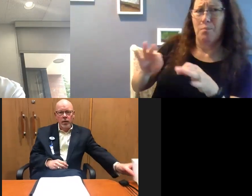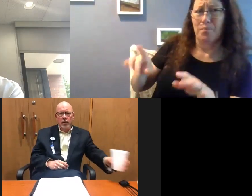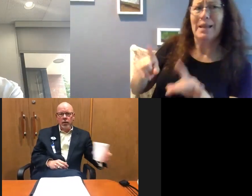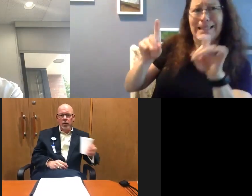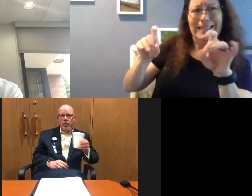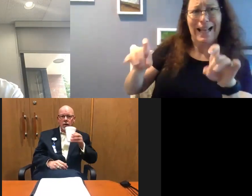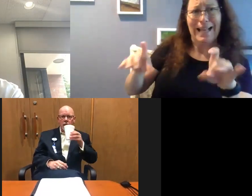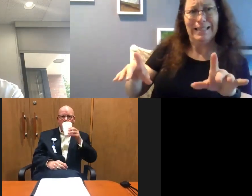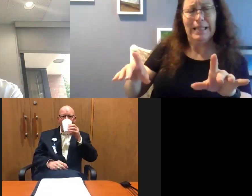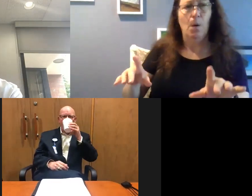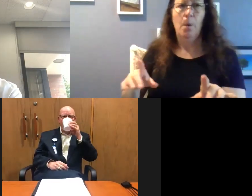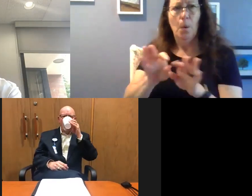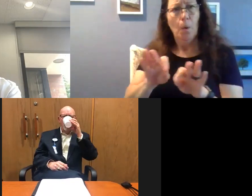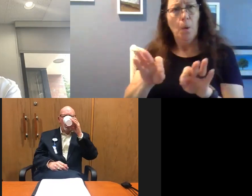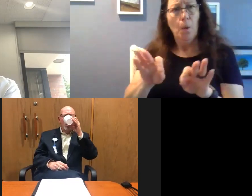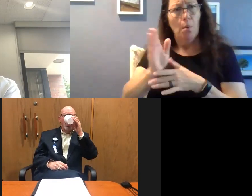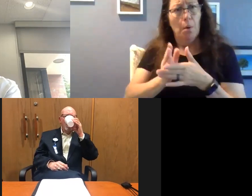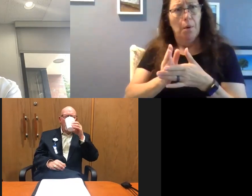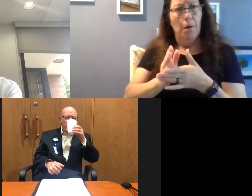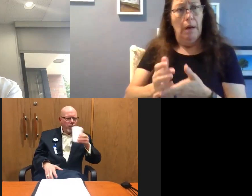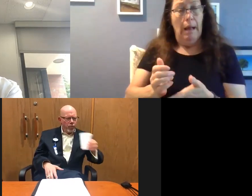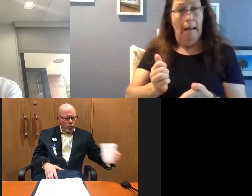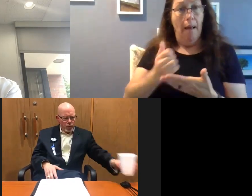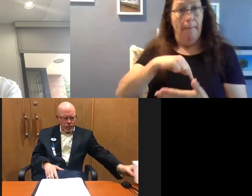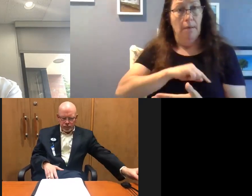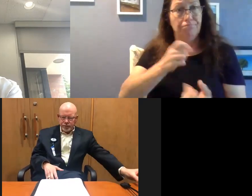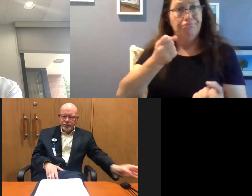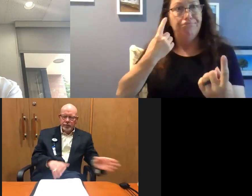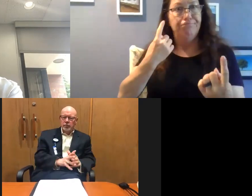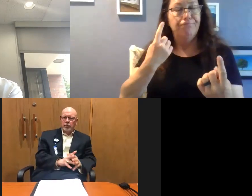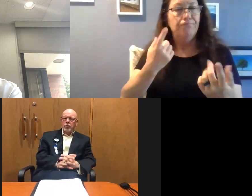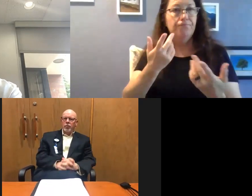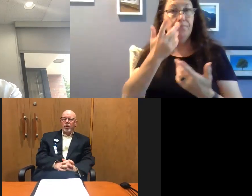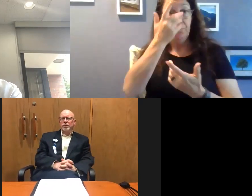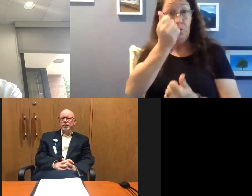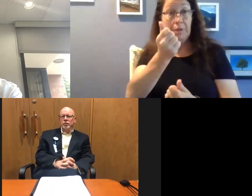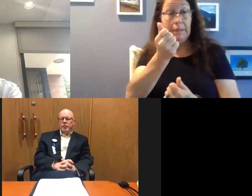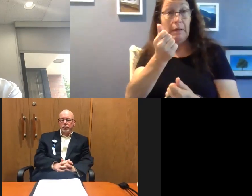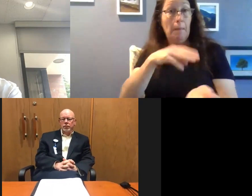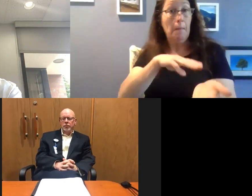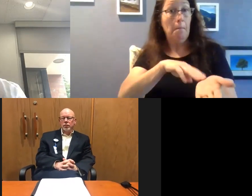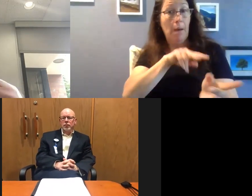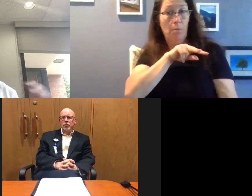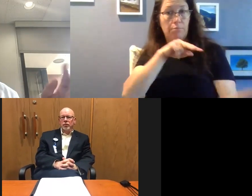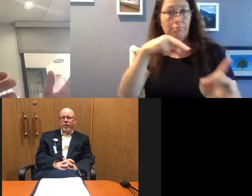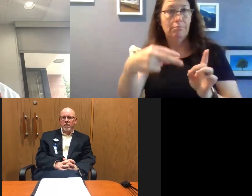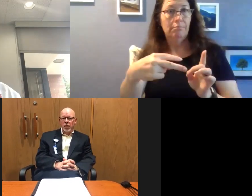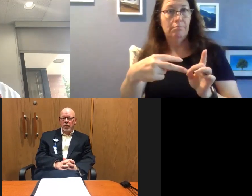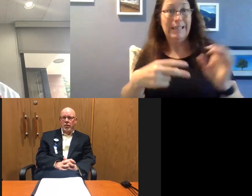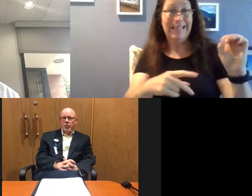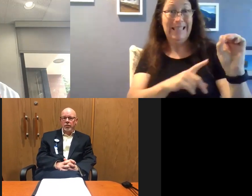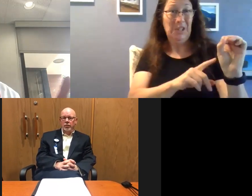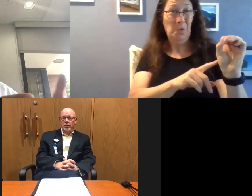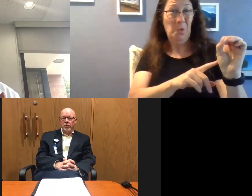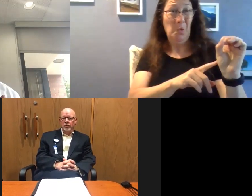because it's such an important part of this. You know, what's interesting to think about from a medical standpoint is to go from zero